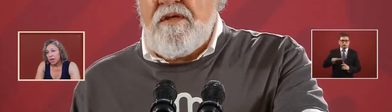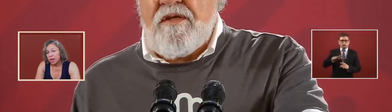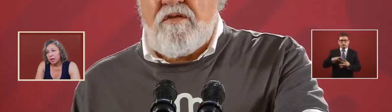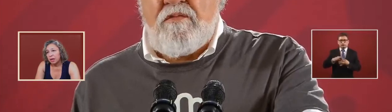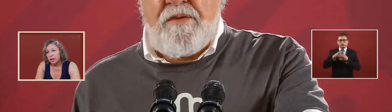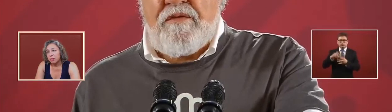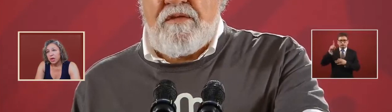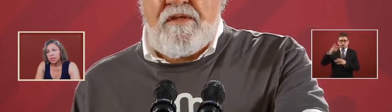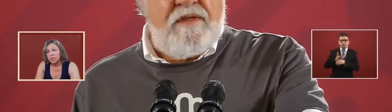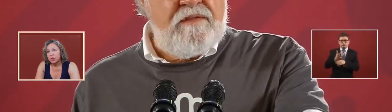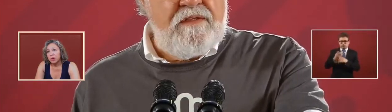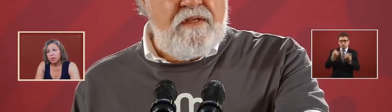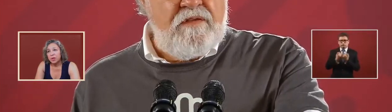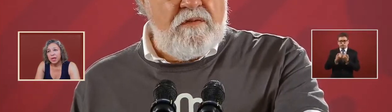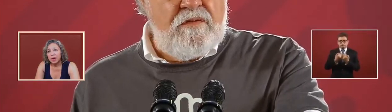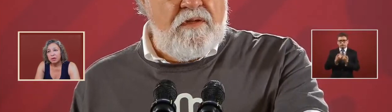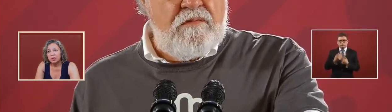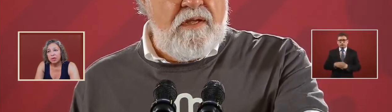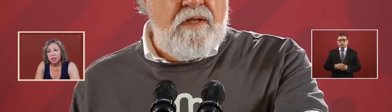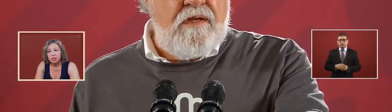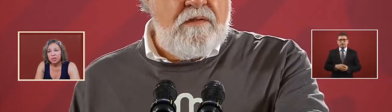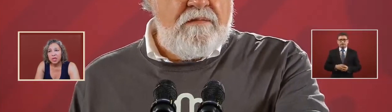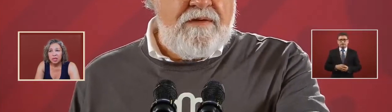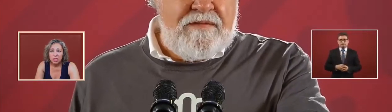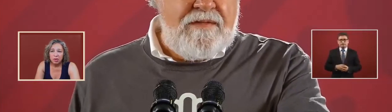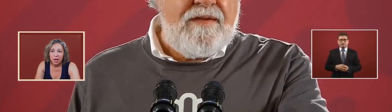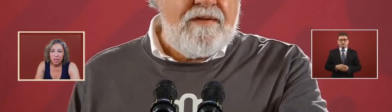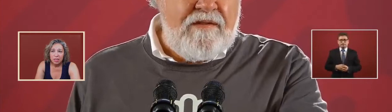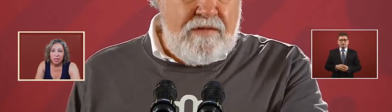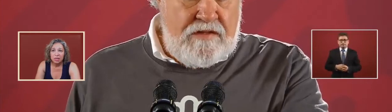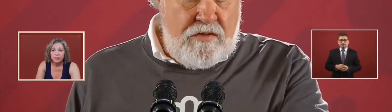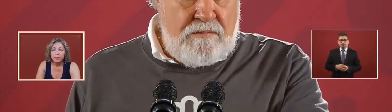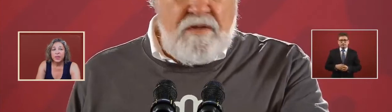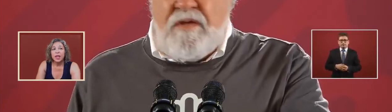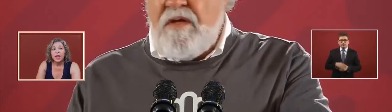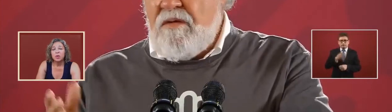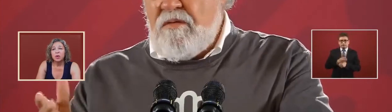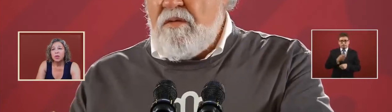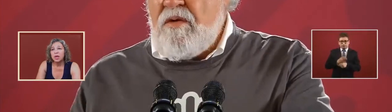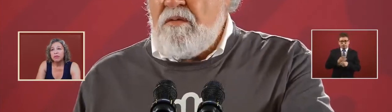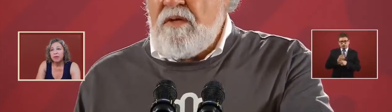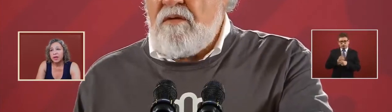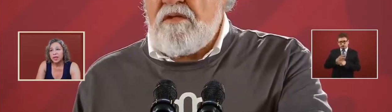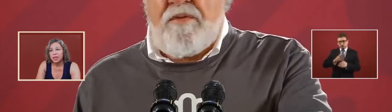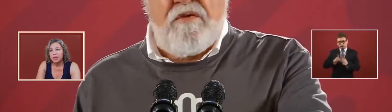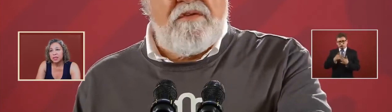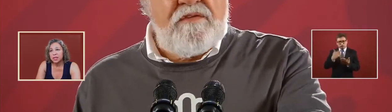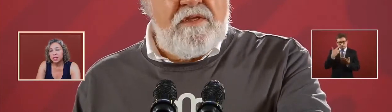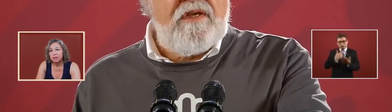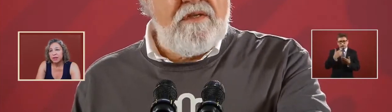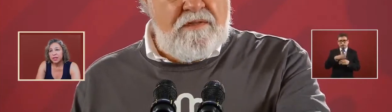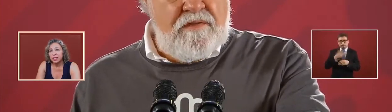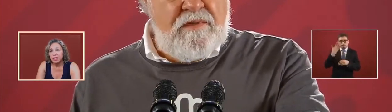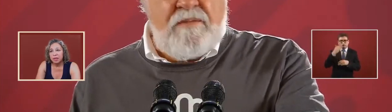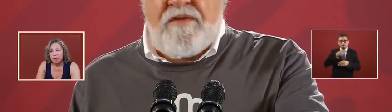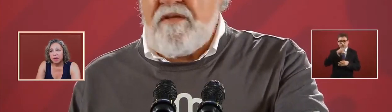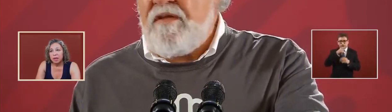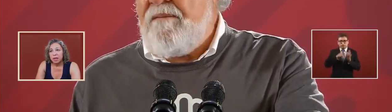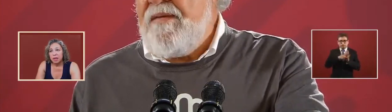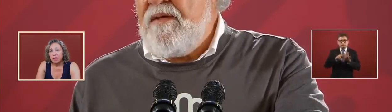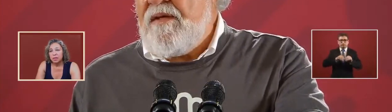a process open with guerreros unidos in the united states and we're redefining this in the face